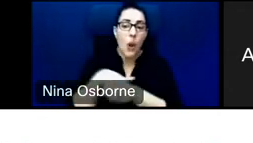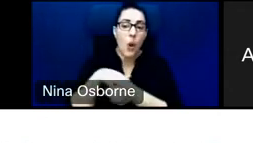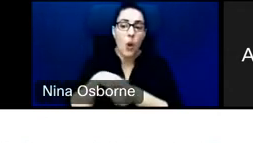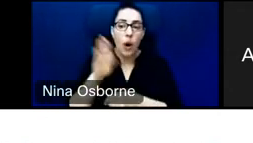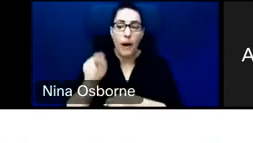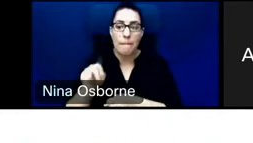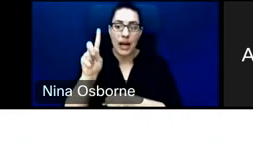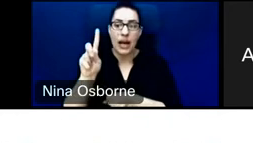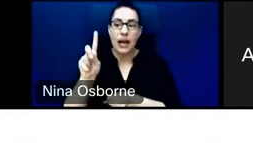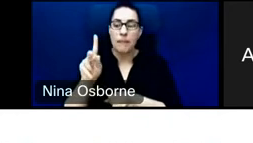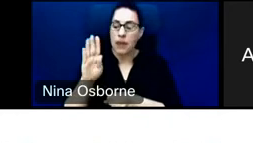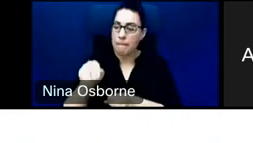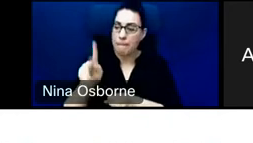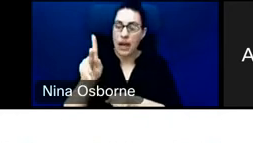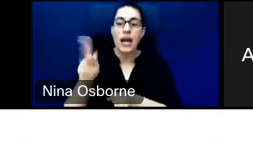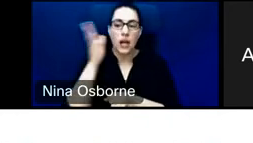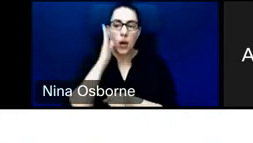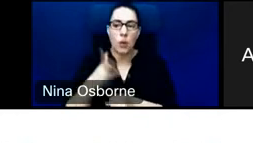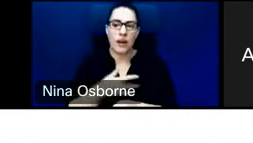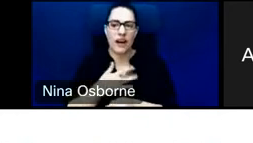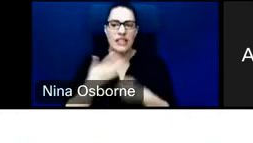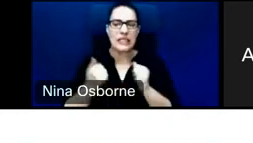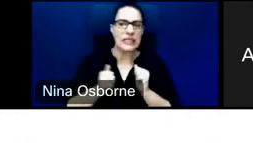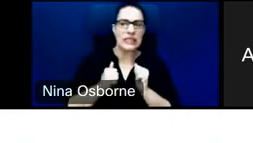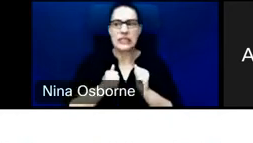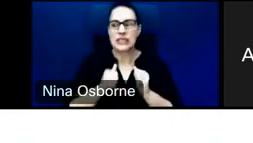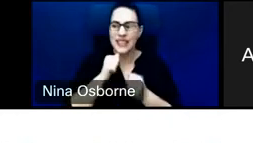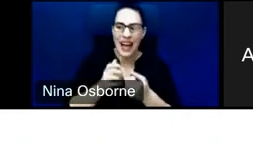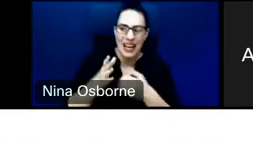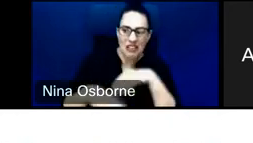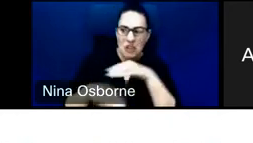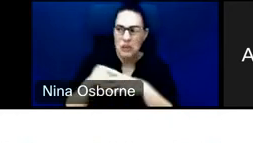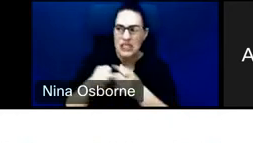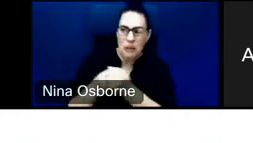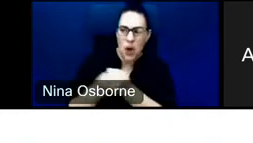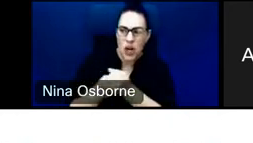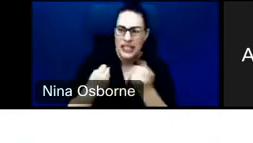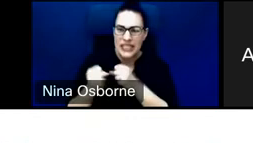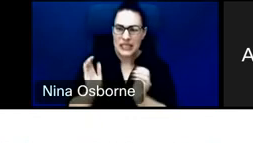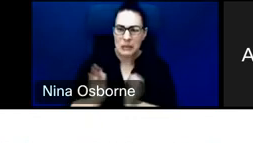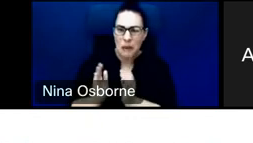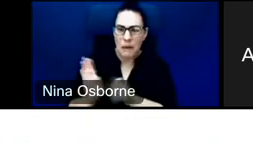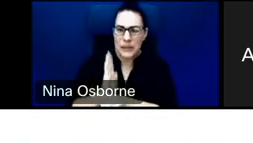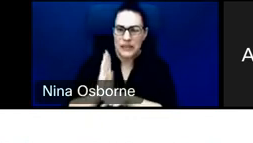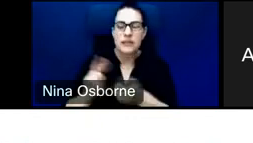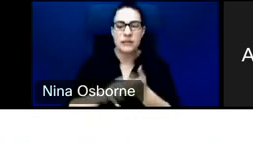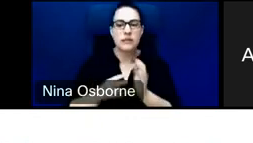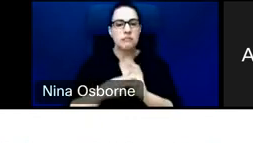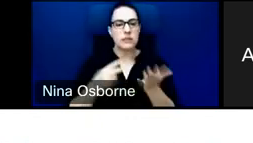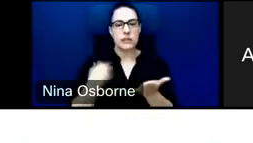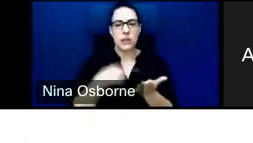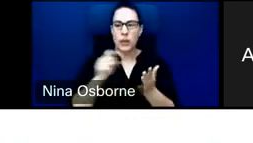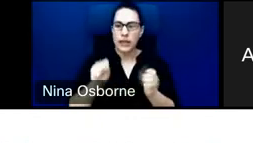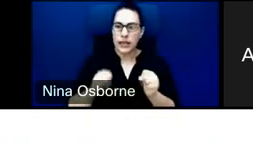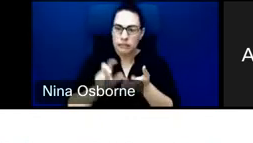or supporting a small medium enterprise, this helps to de-risk the challenges that that local bank will face. It